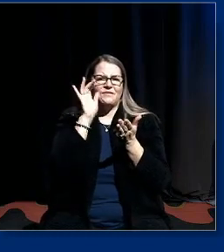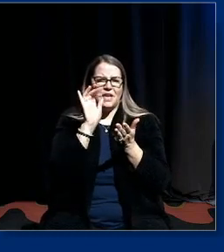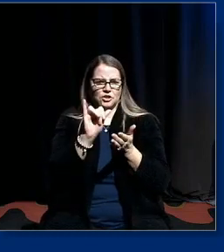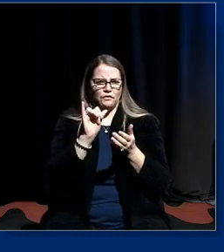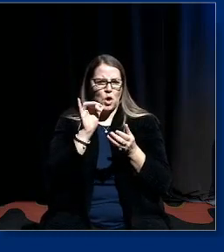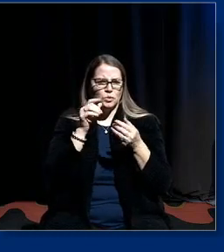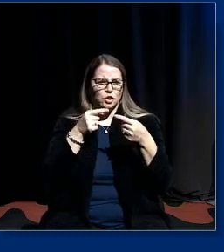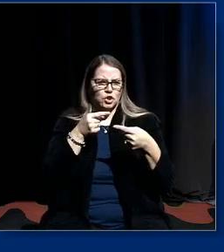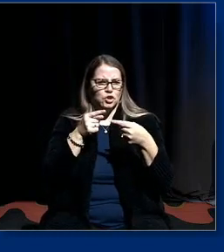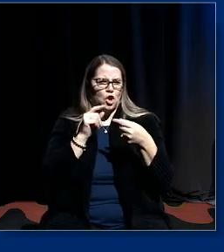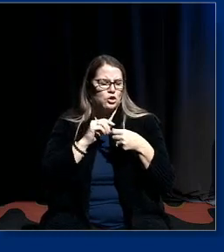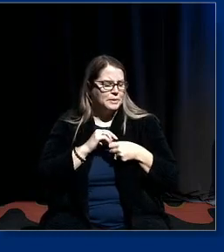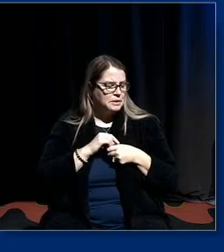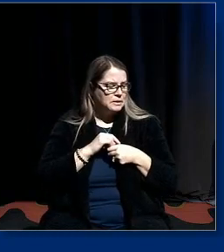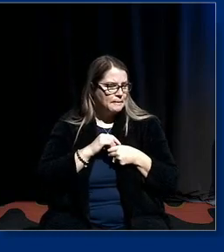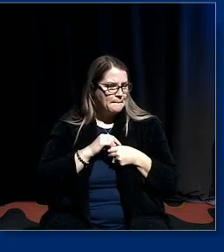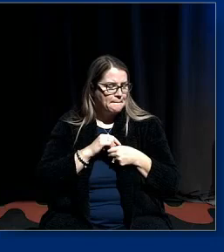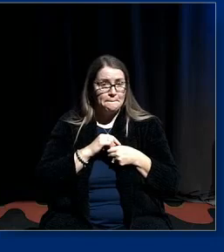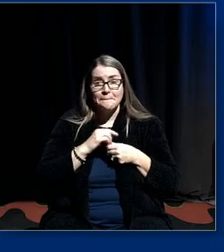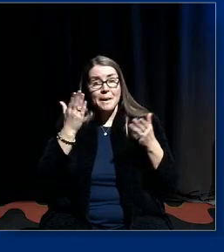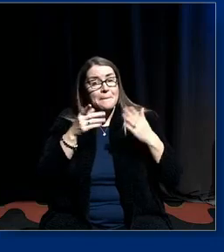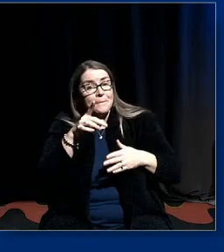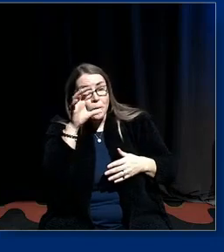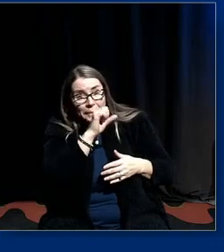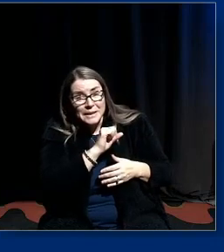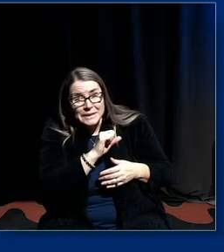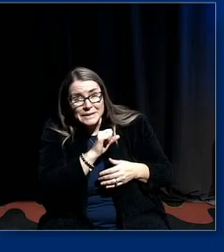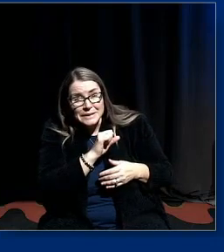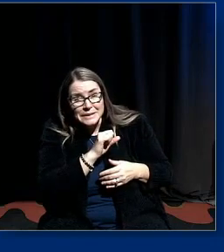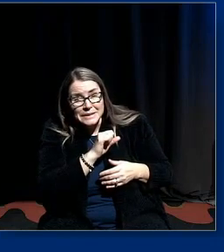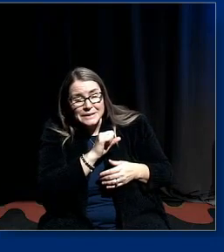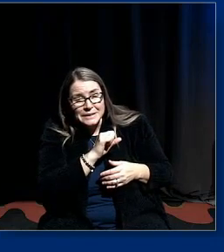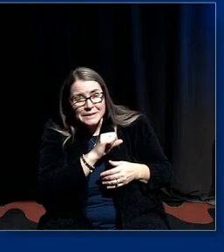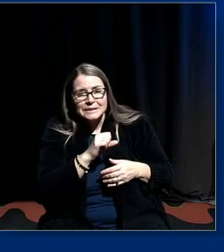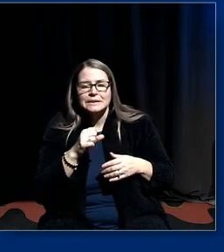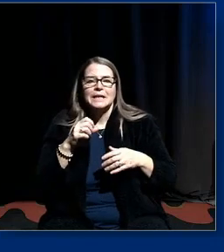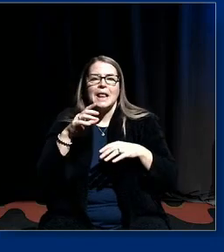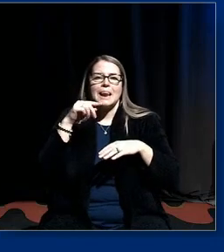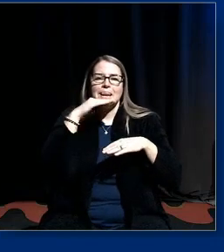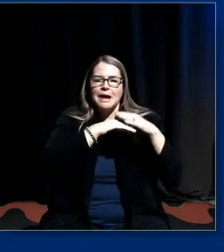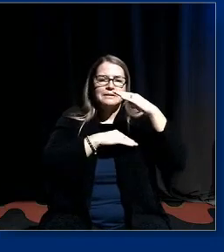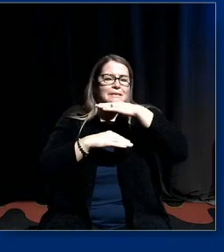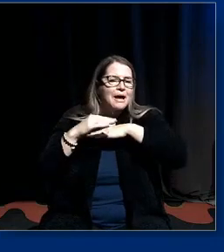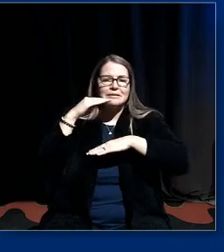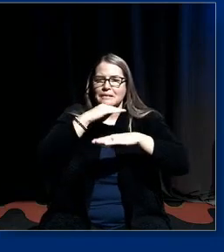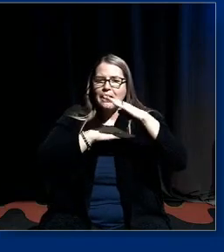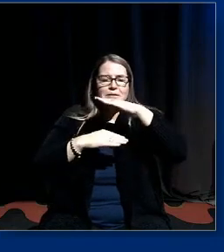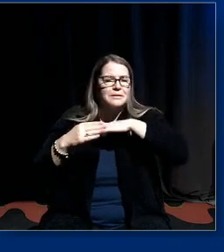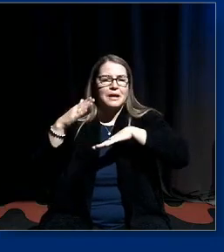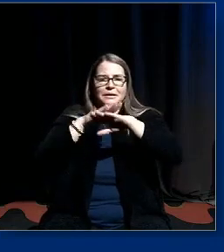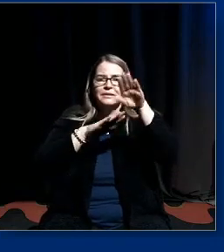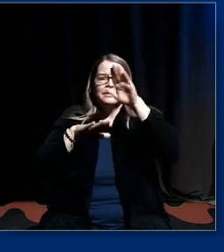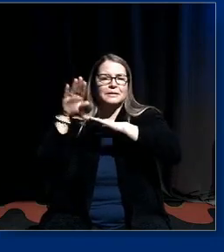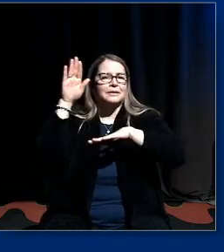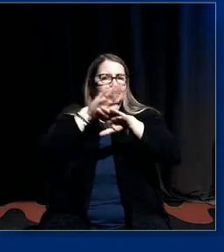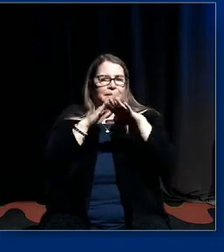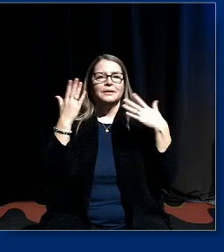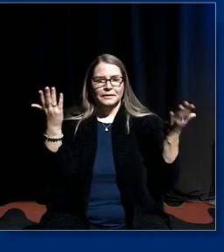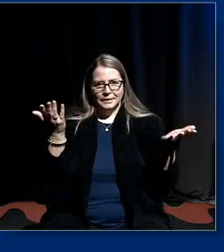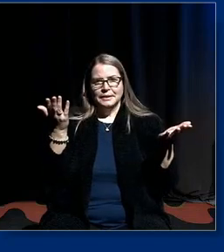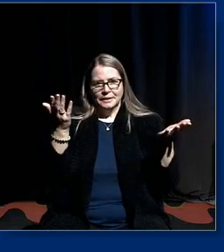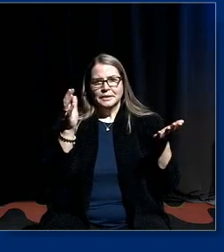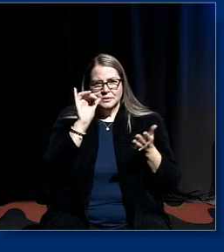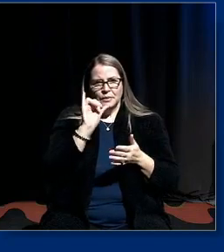in case you missed it a tissue alive gear born 2022 okay